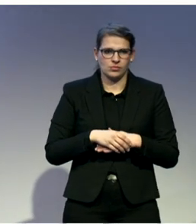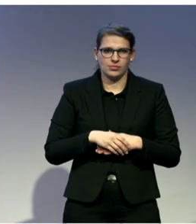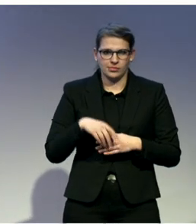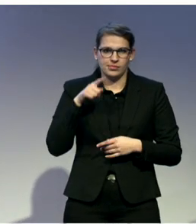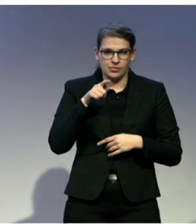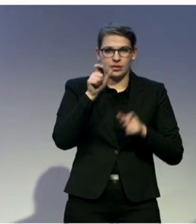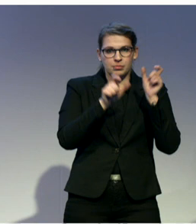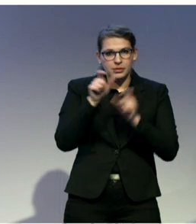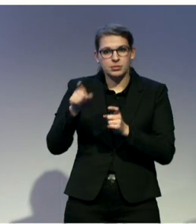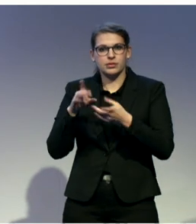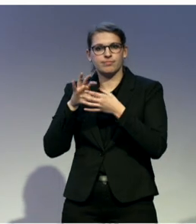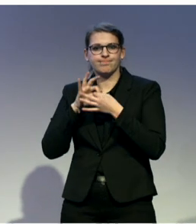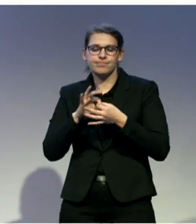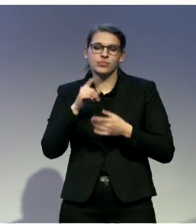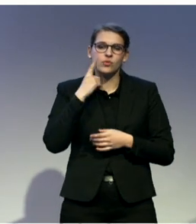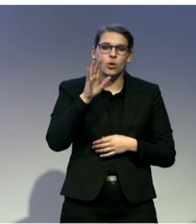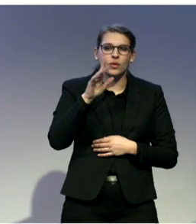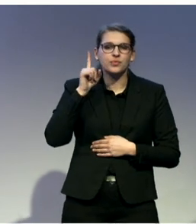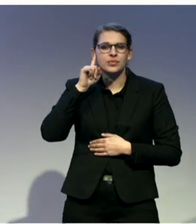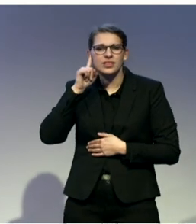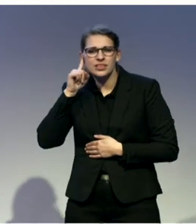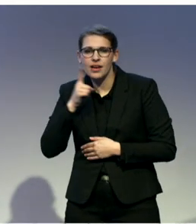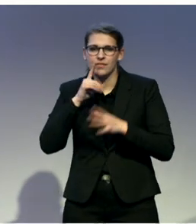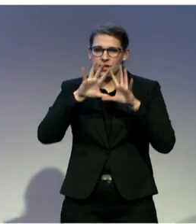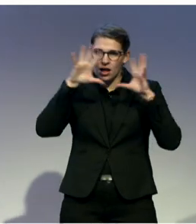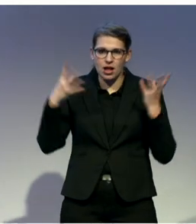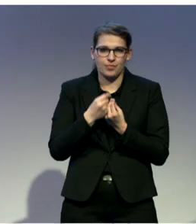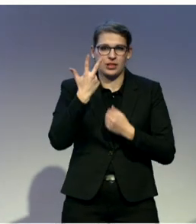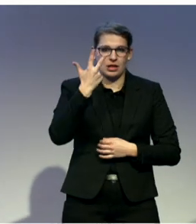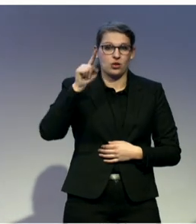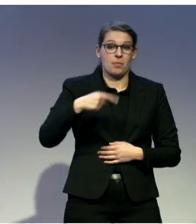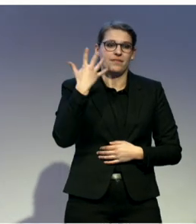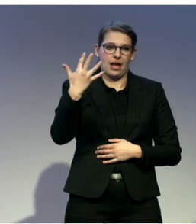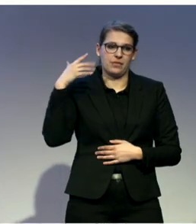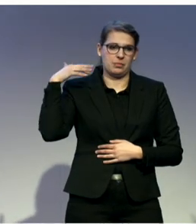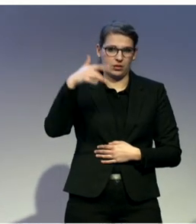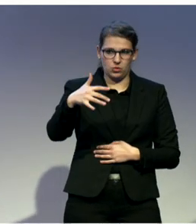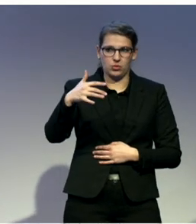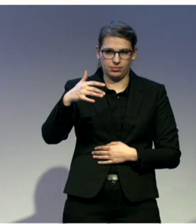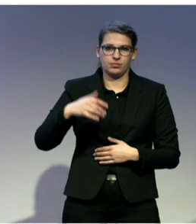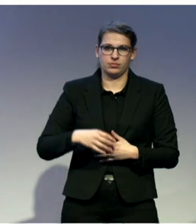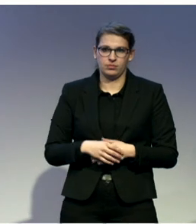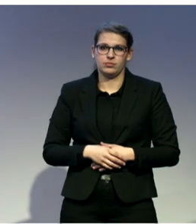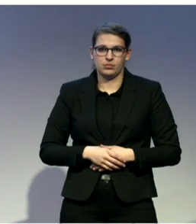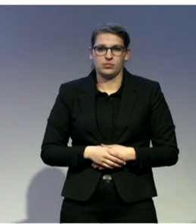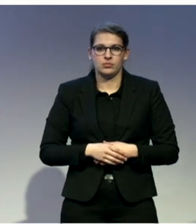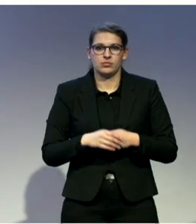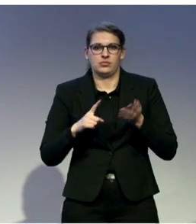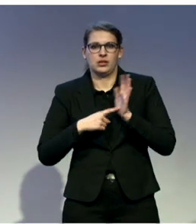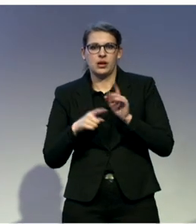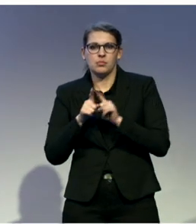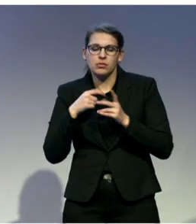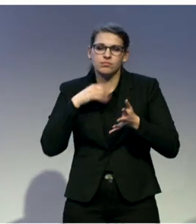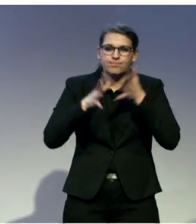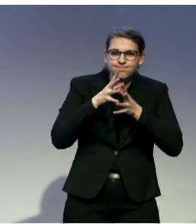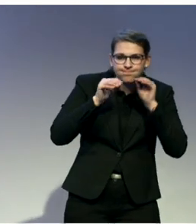have problems like learning South African sign language is incredibly expensive and you can only do it through certain institutions. And at the time of the creation of